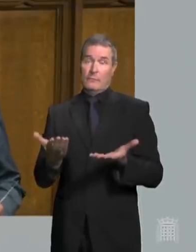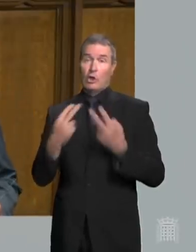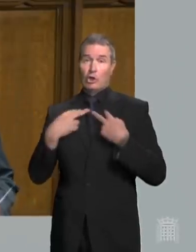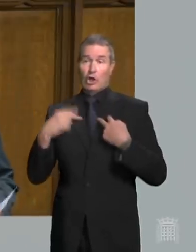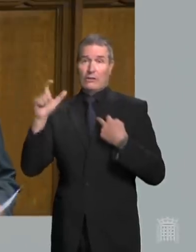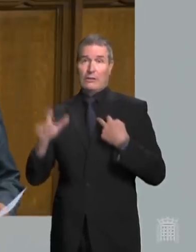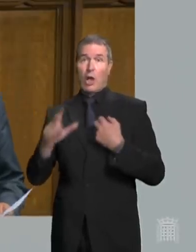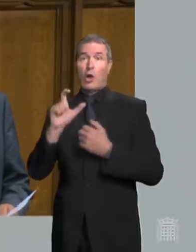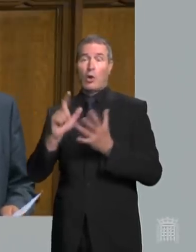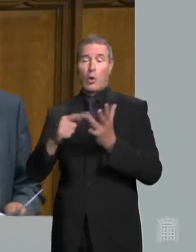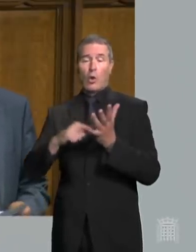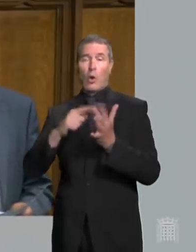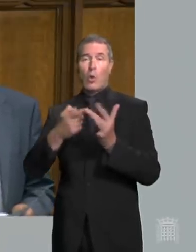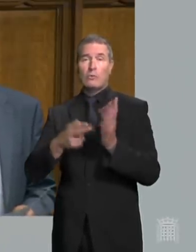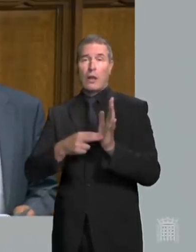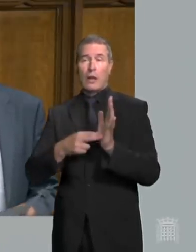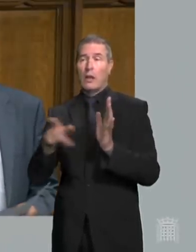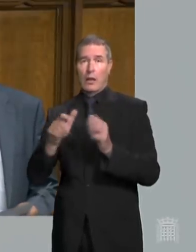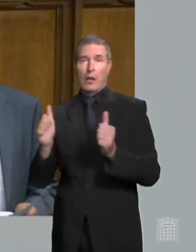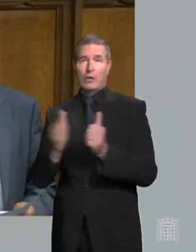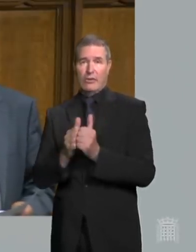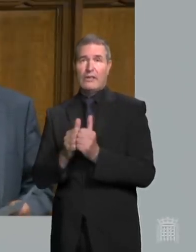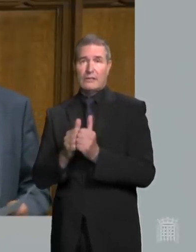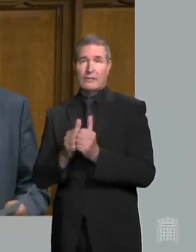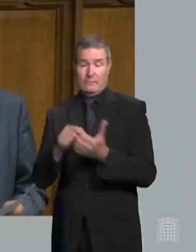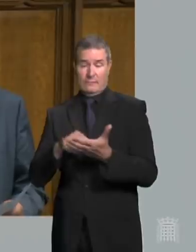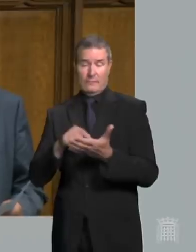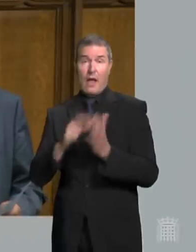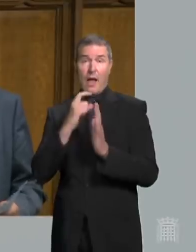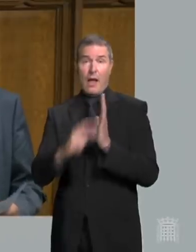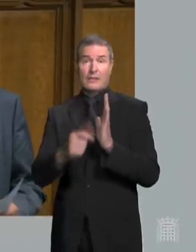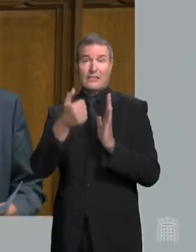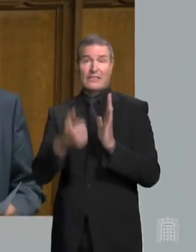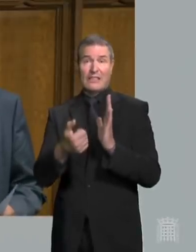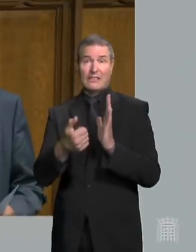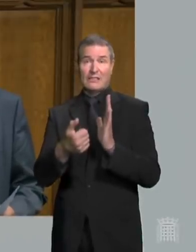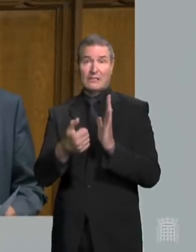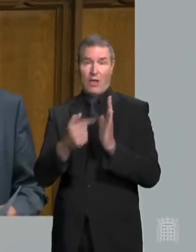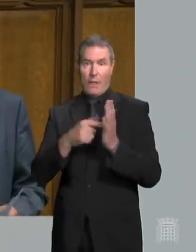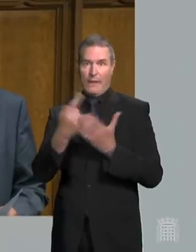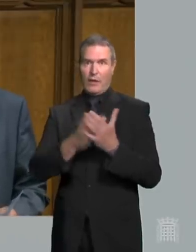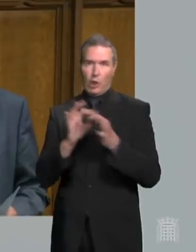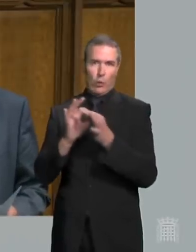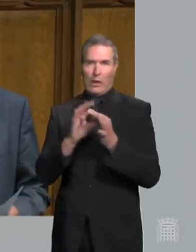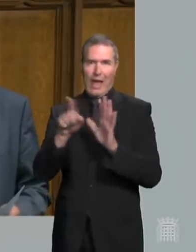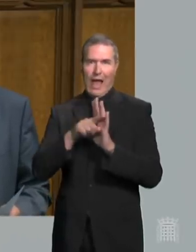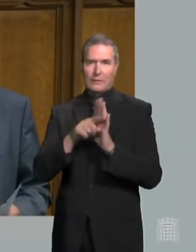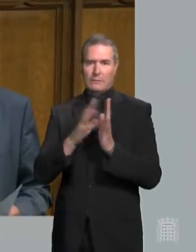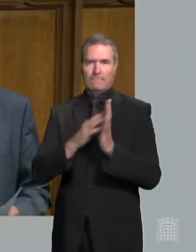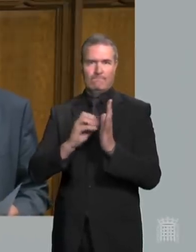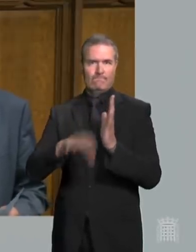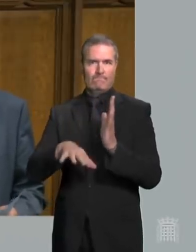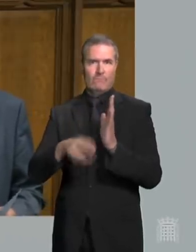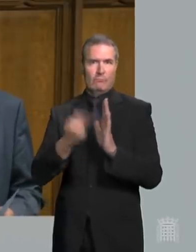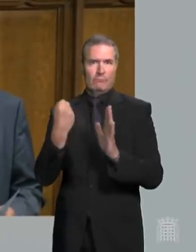agreed that indeed Article 6 of the Act of Union had been